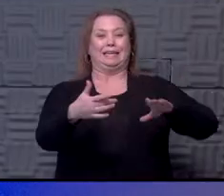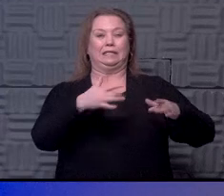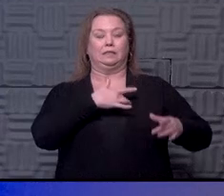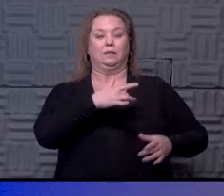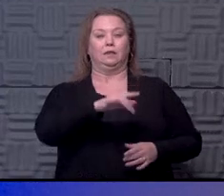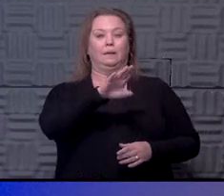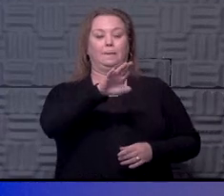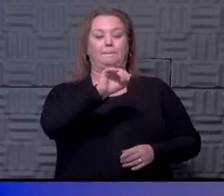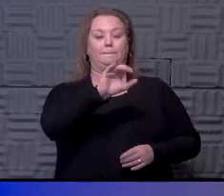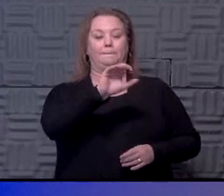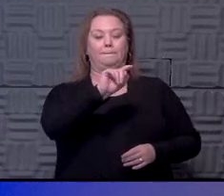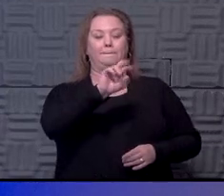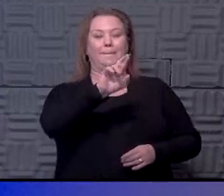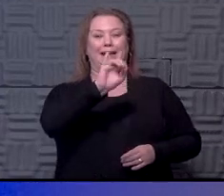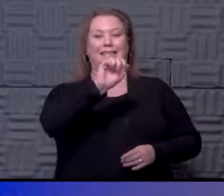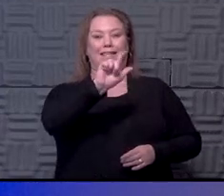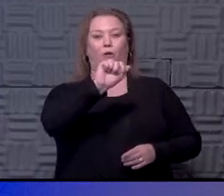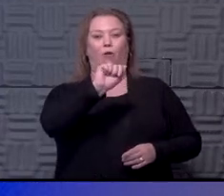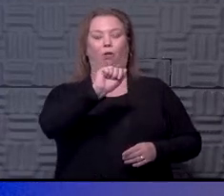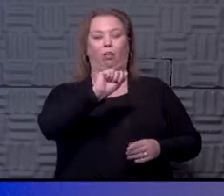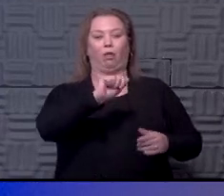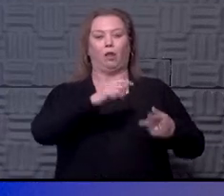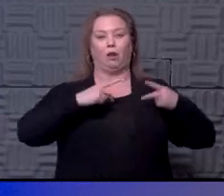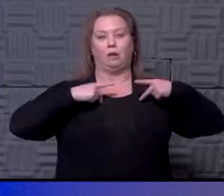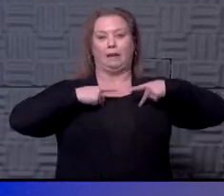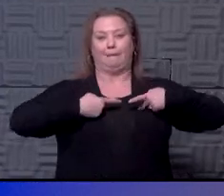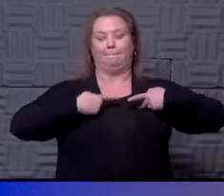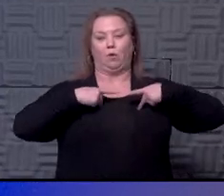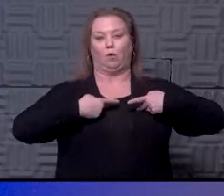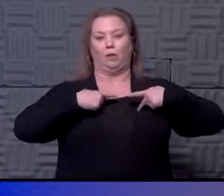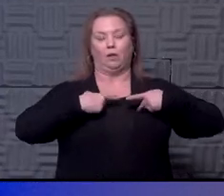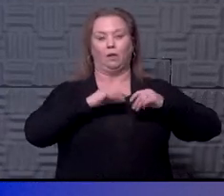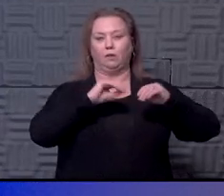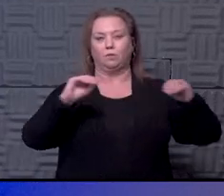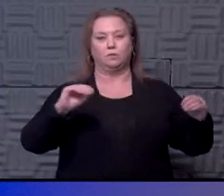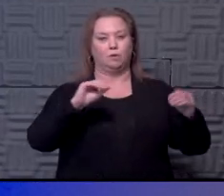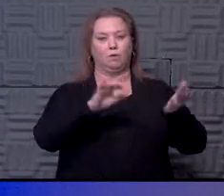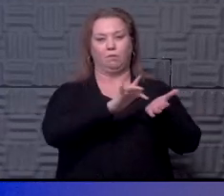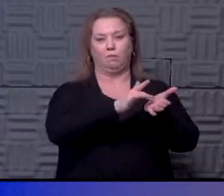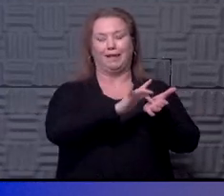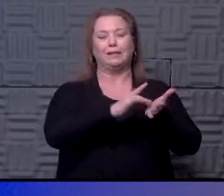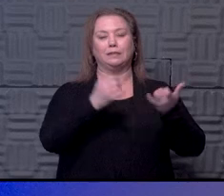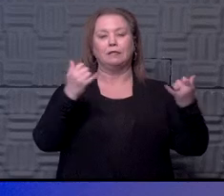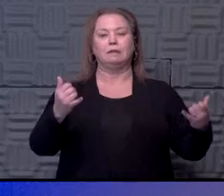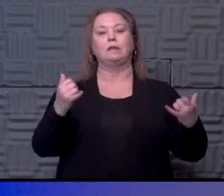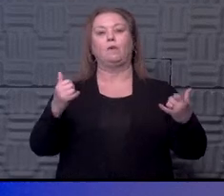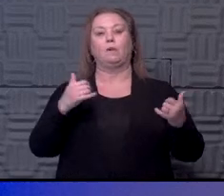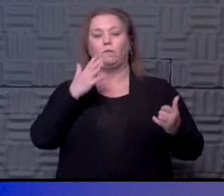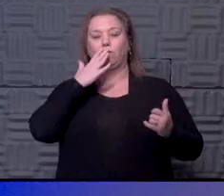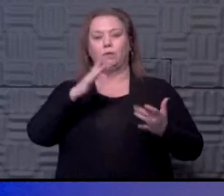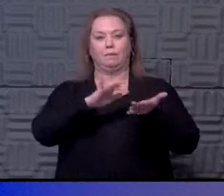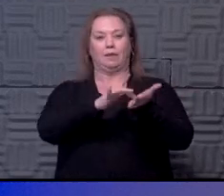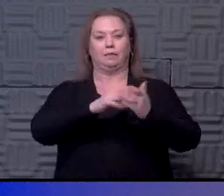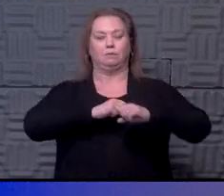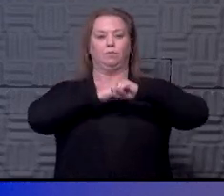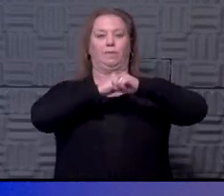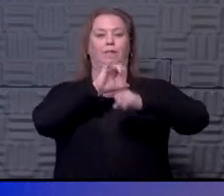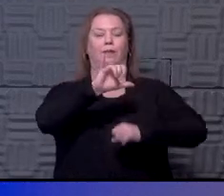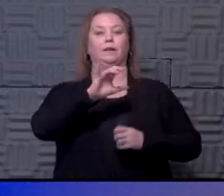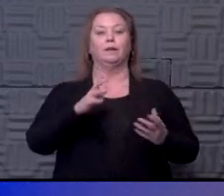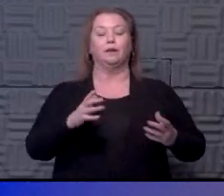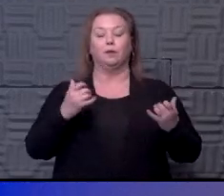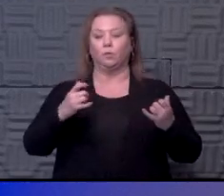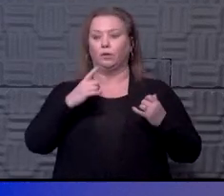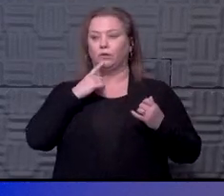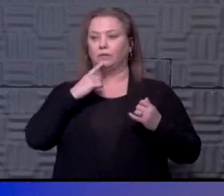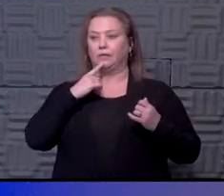bacterial pneumonia, which occurred after influenza, where we didn't have antibacterials. We have good antibacterials now to help prevent that. But